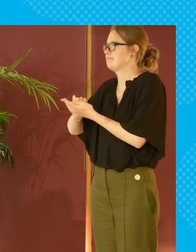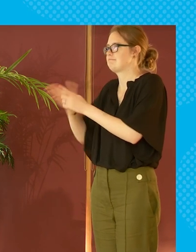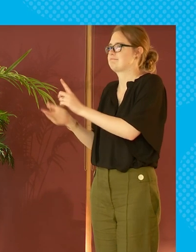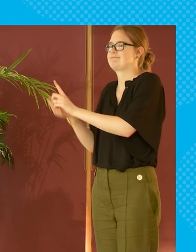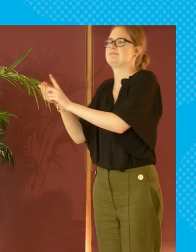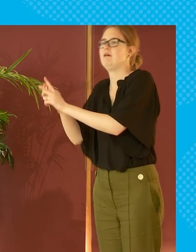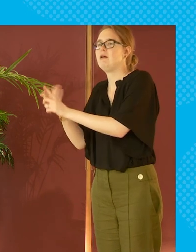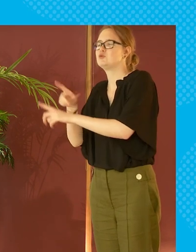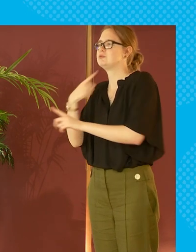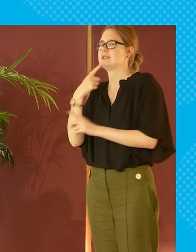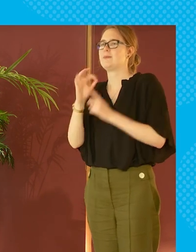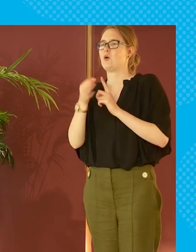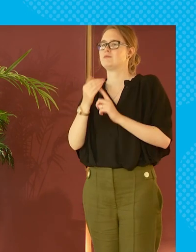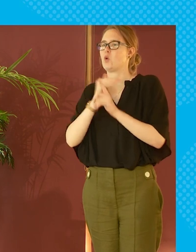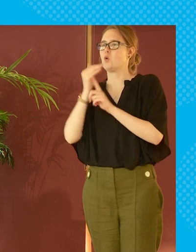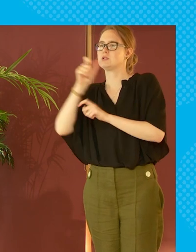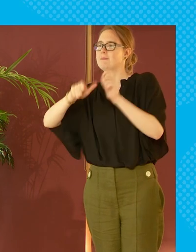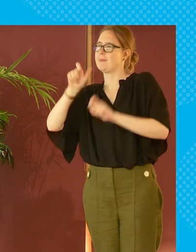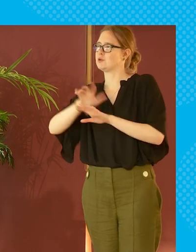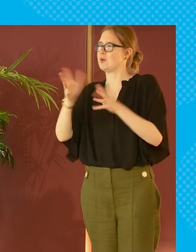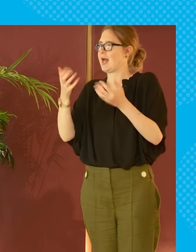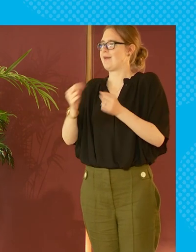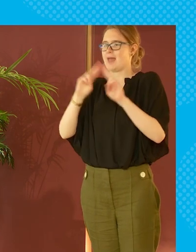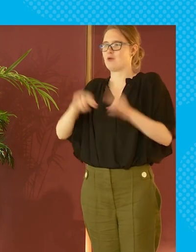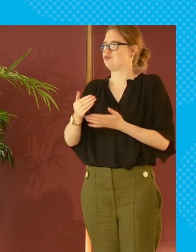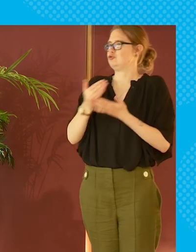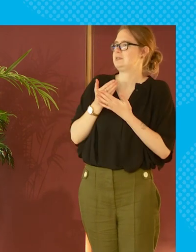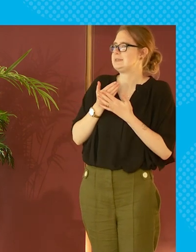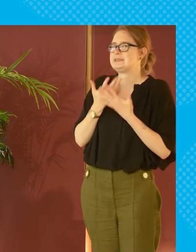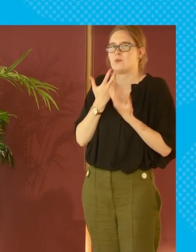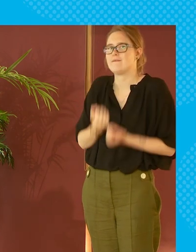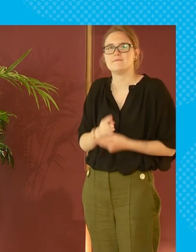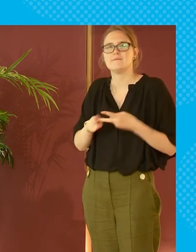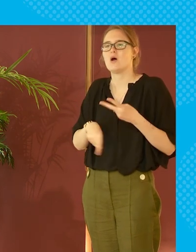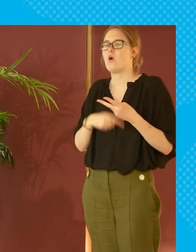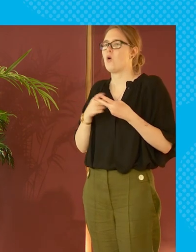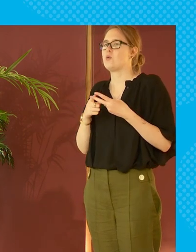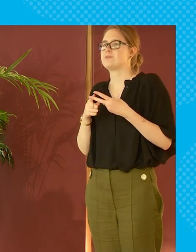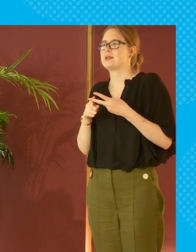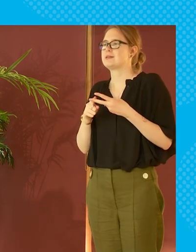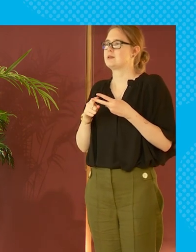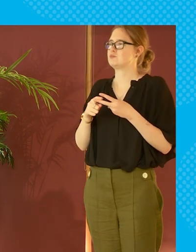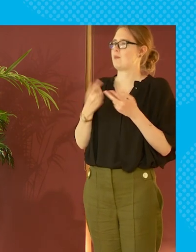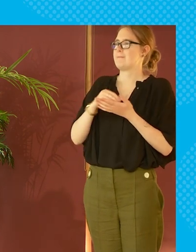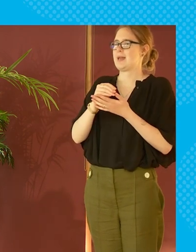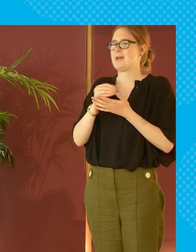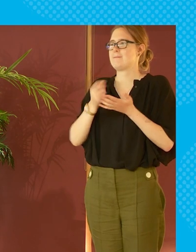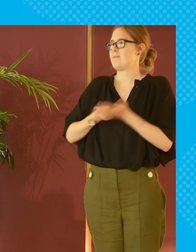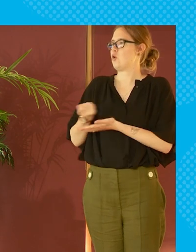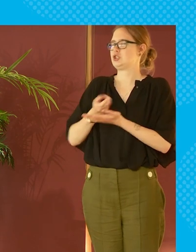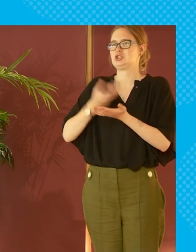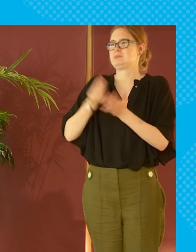projections because at that point about older people no longer having that housing security of having you know bought and paid off